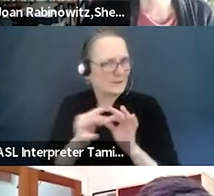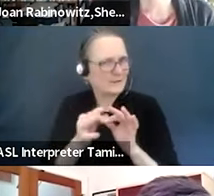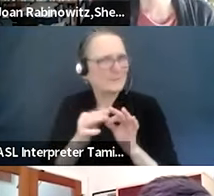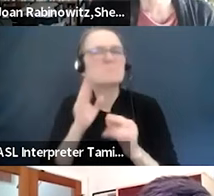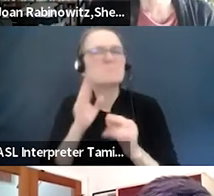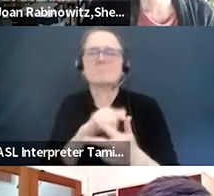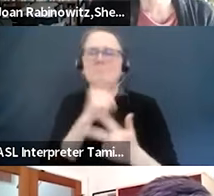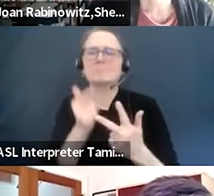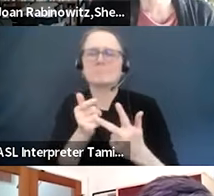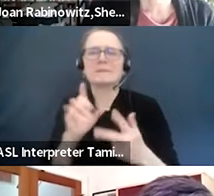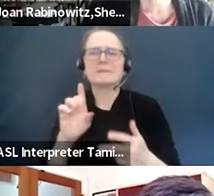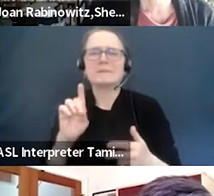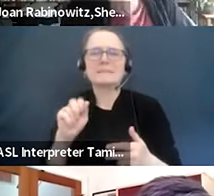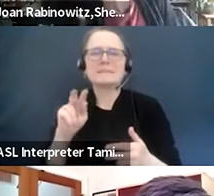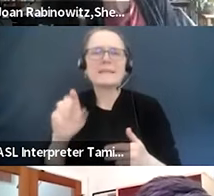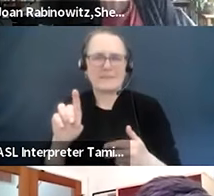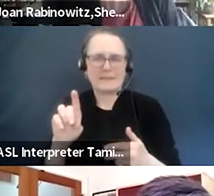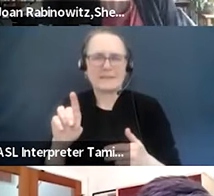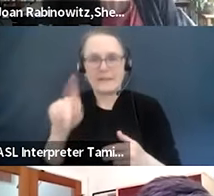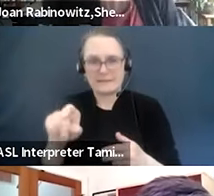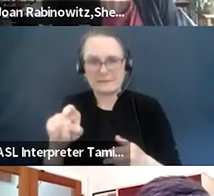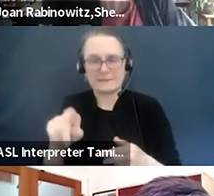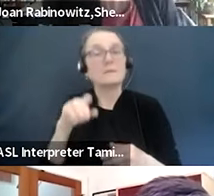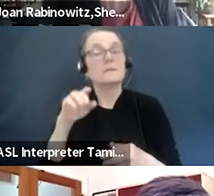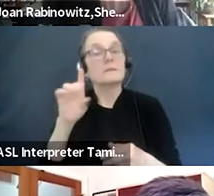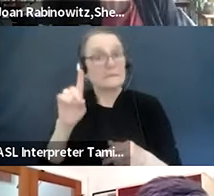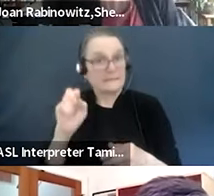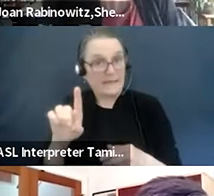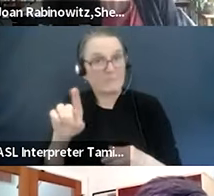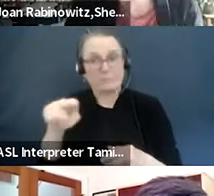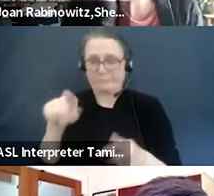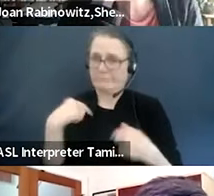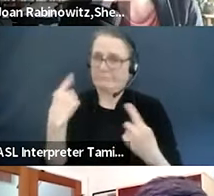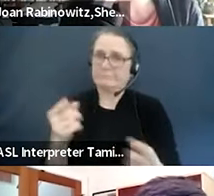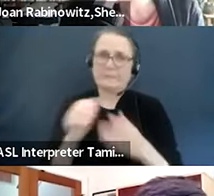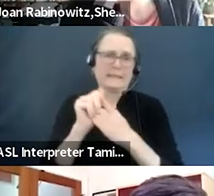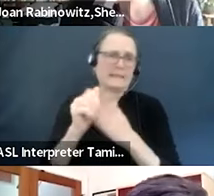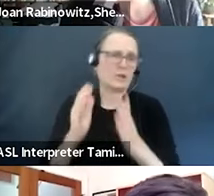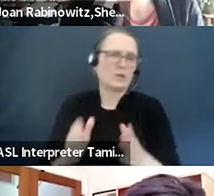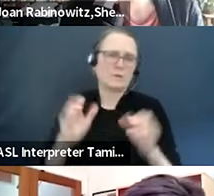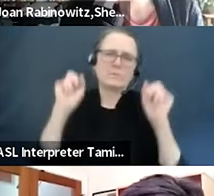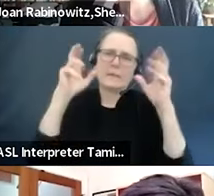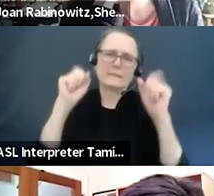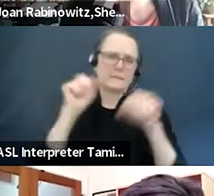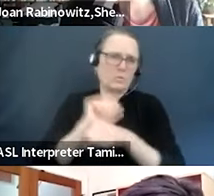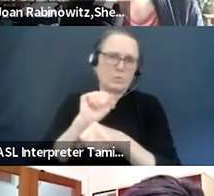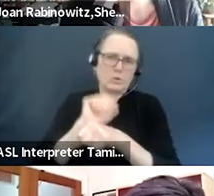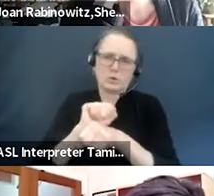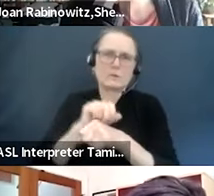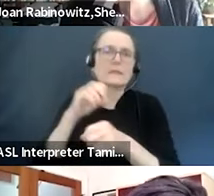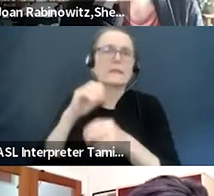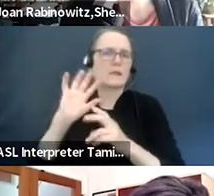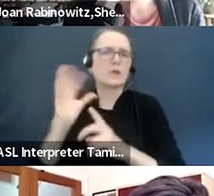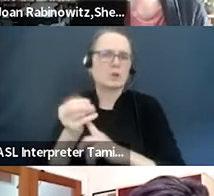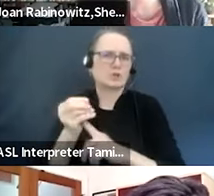And David, you have been a leader of extraordinary work for in the cultural sector for some time. So as